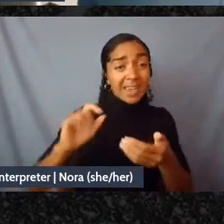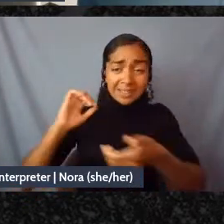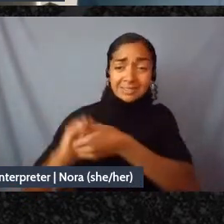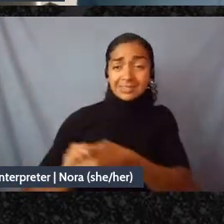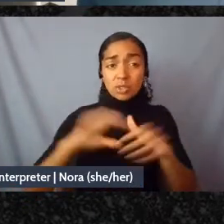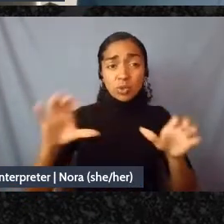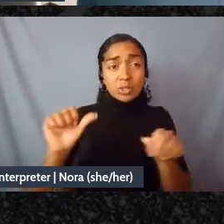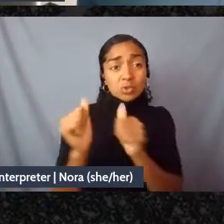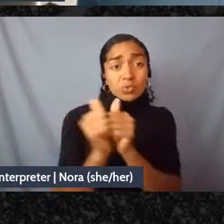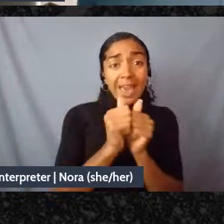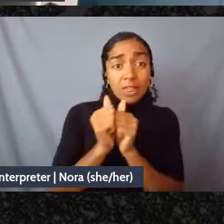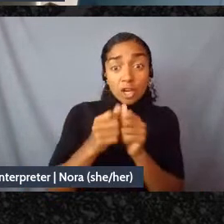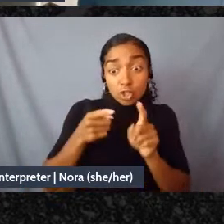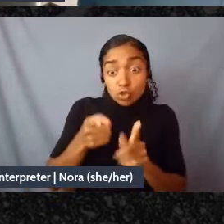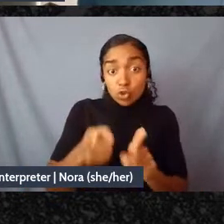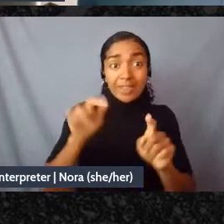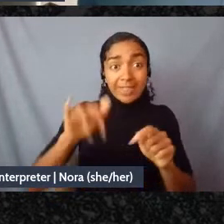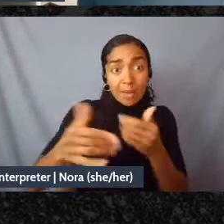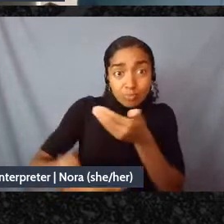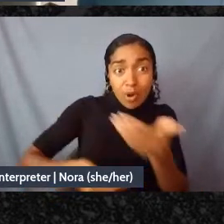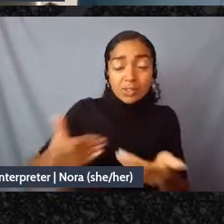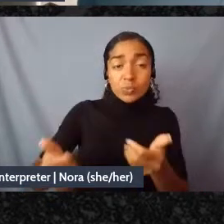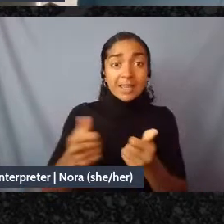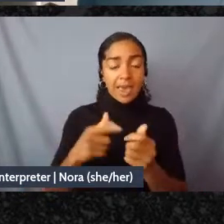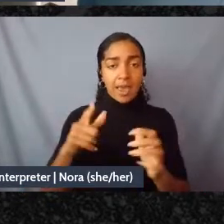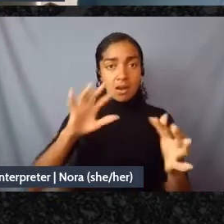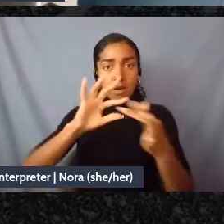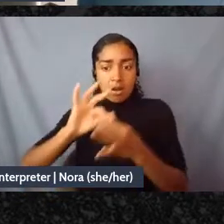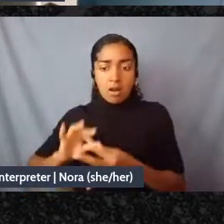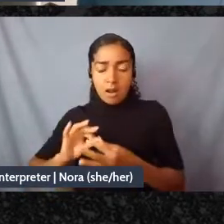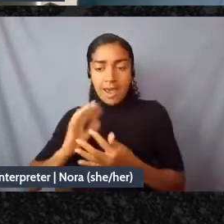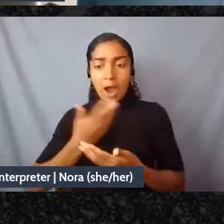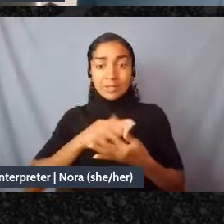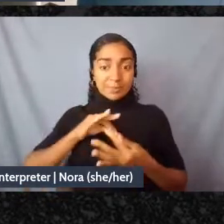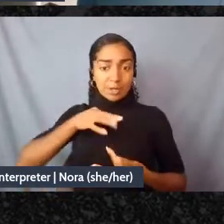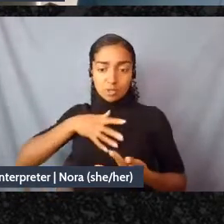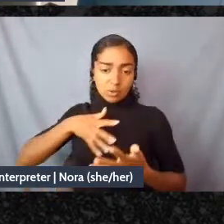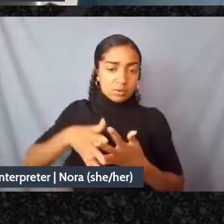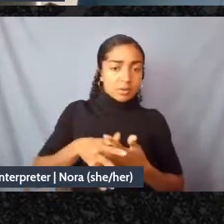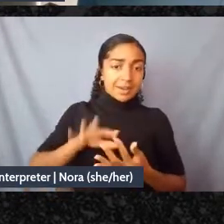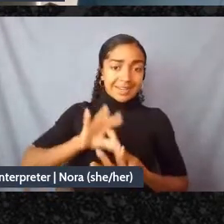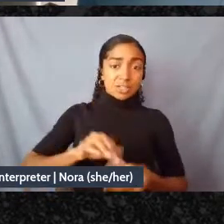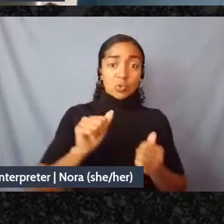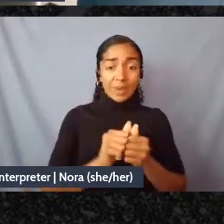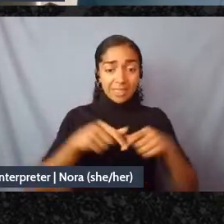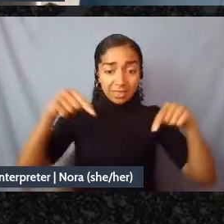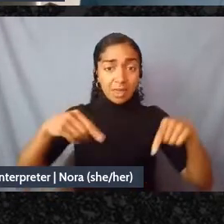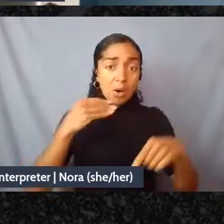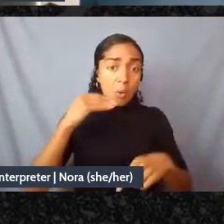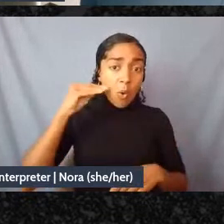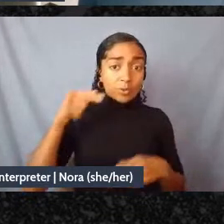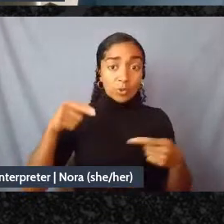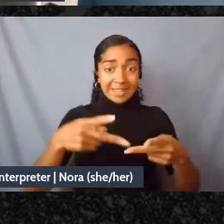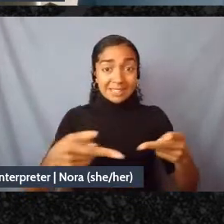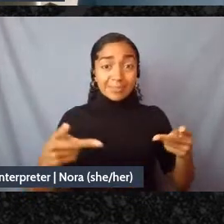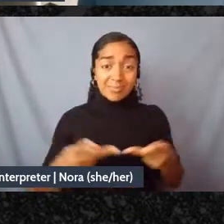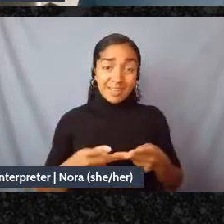can reclaim our spiritual tether to home to this place I love that so I just wanted to toss that in there